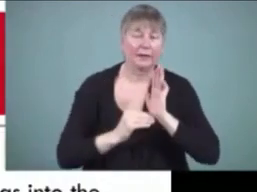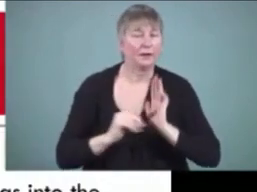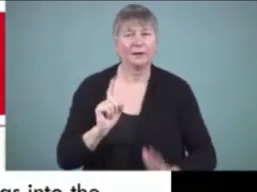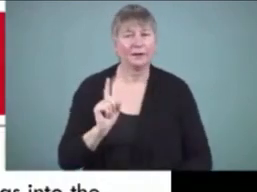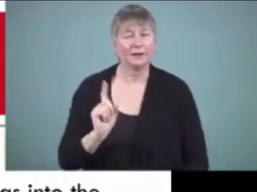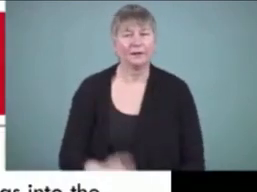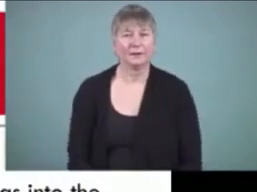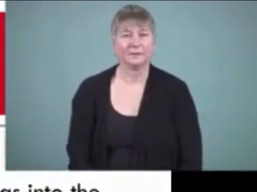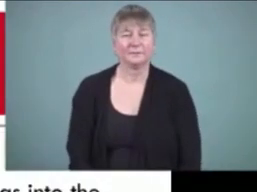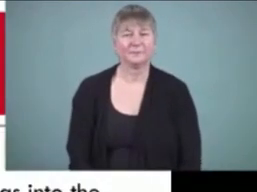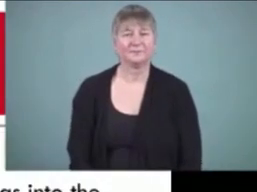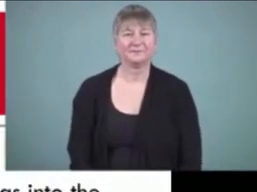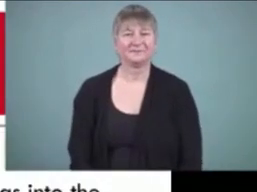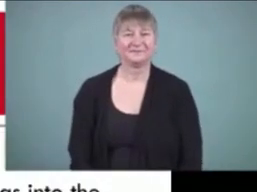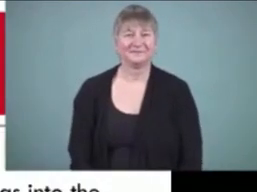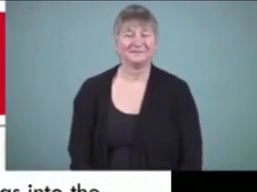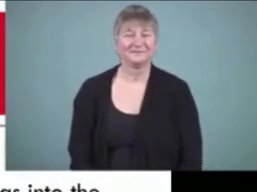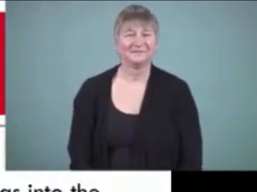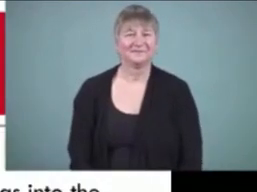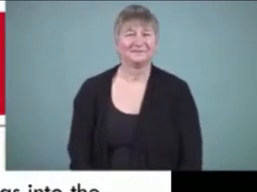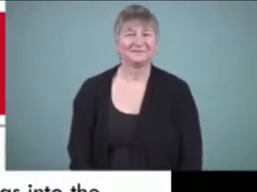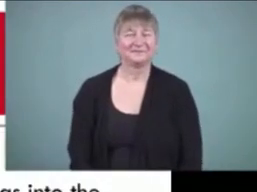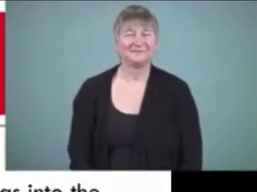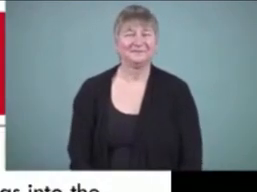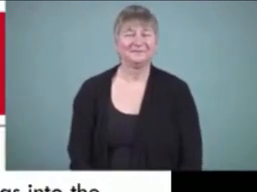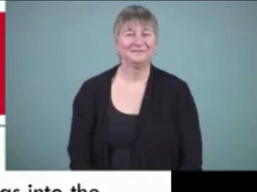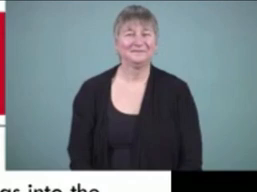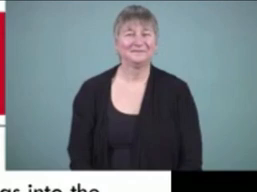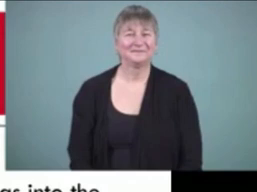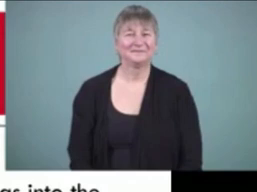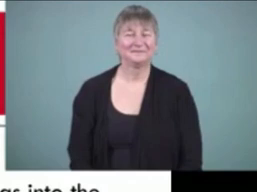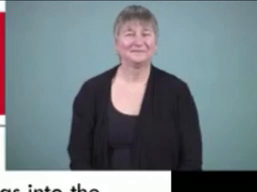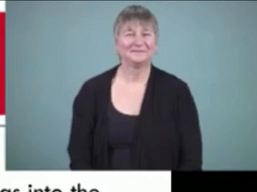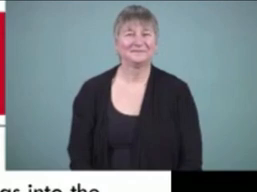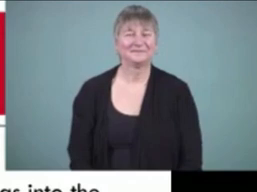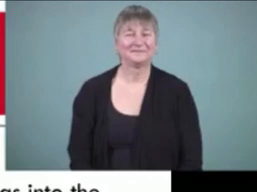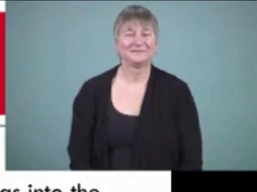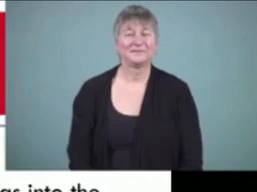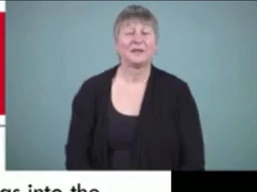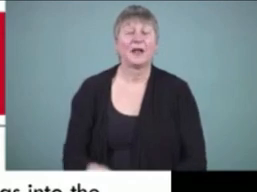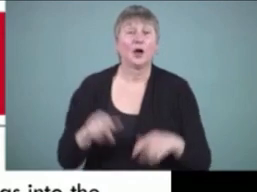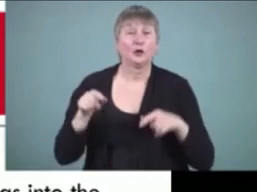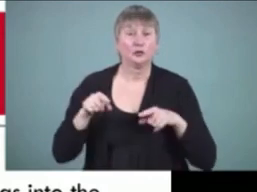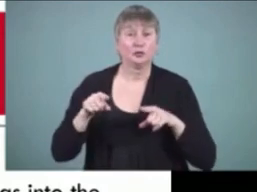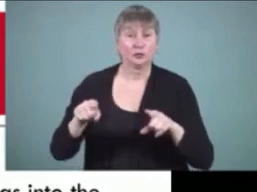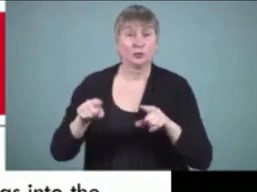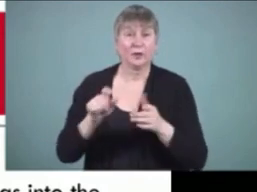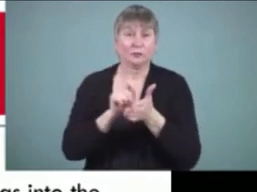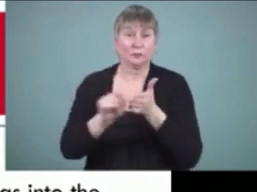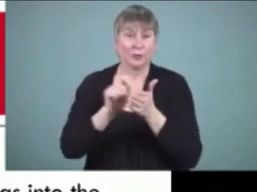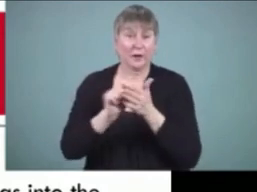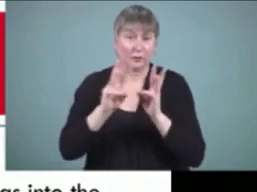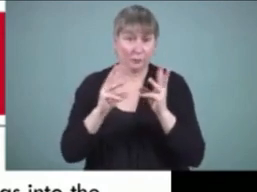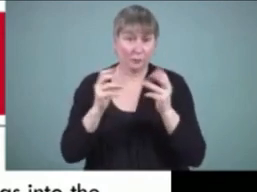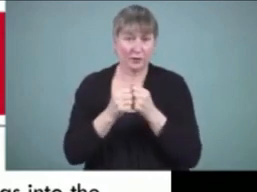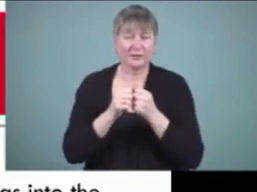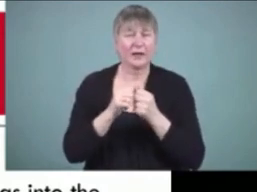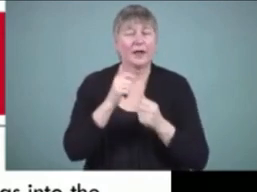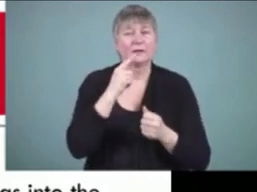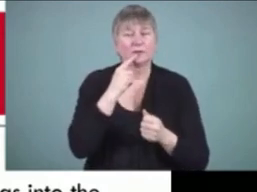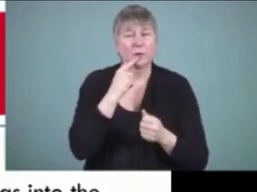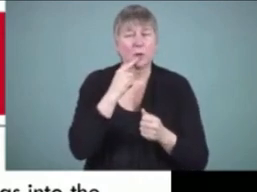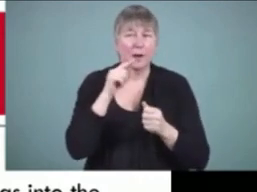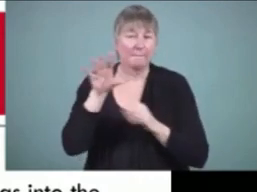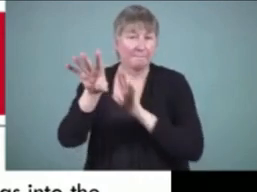when in a writer's workshop it's important to be thoughtful about the choice of